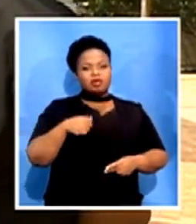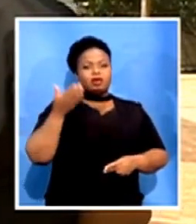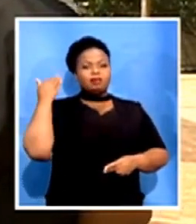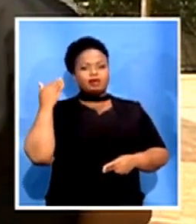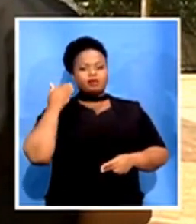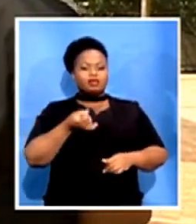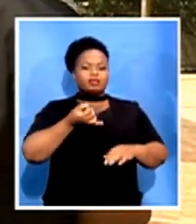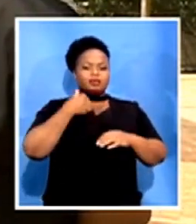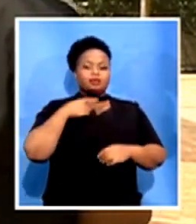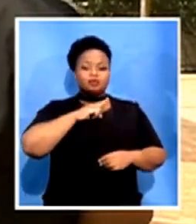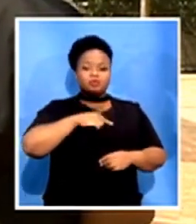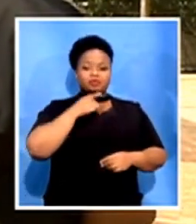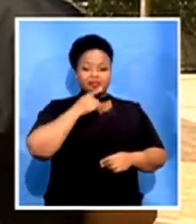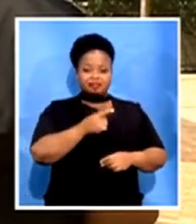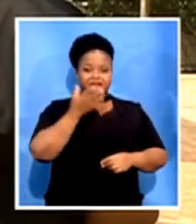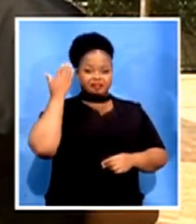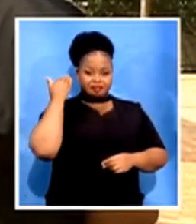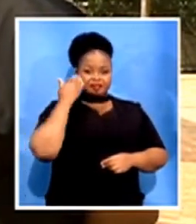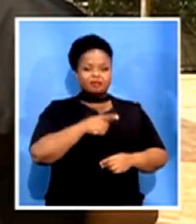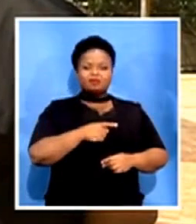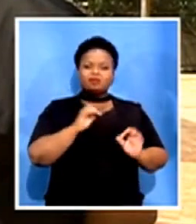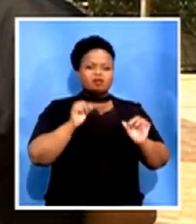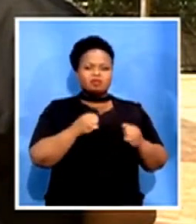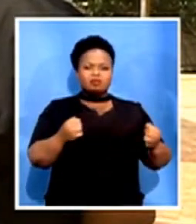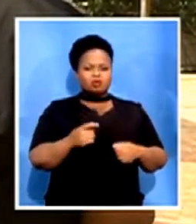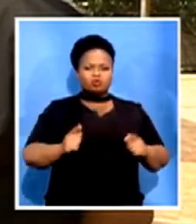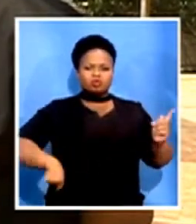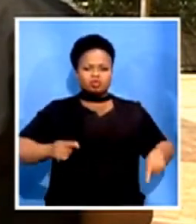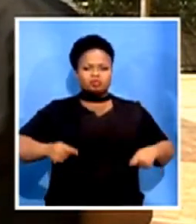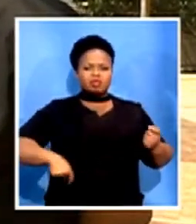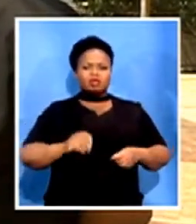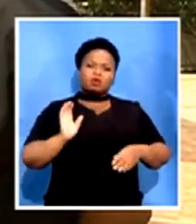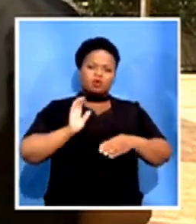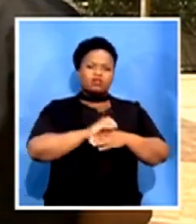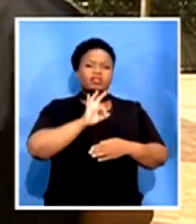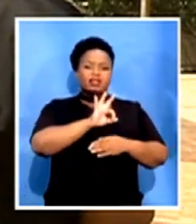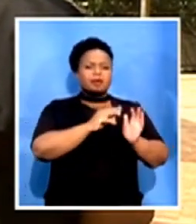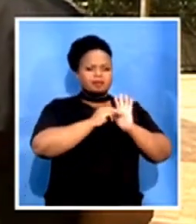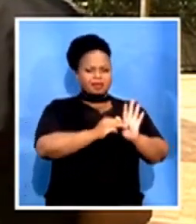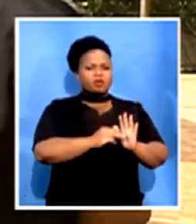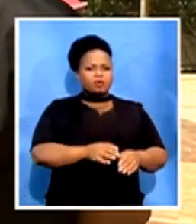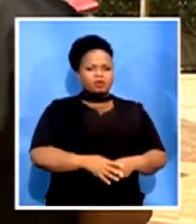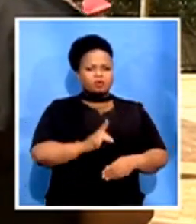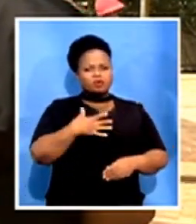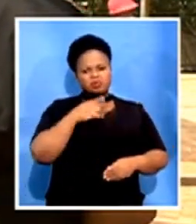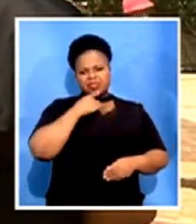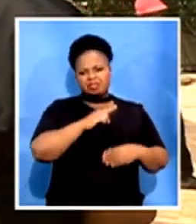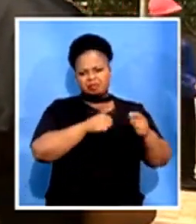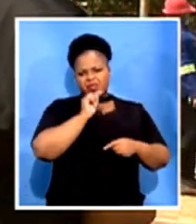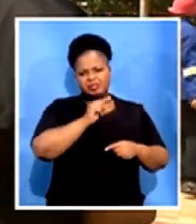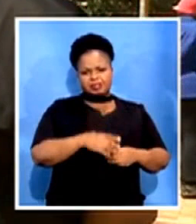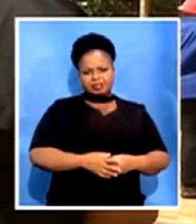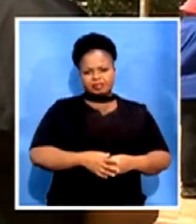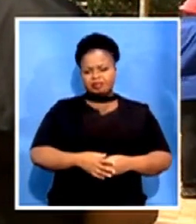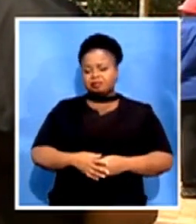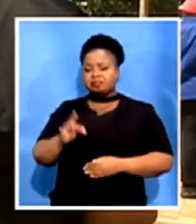could not have possibly spent even more than 3 million. What do you have to say about that? I heard that and we have indicated that